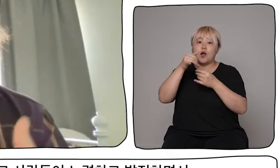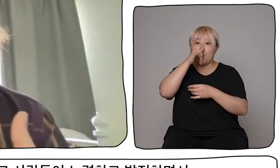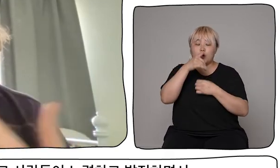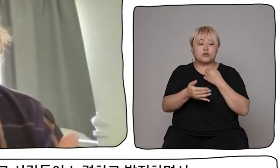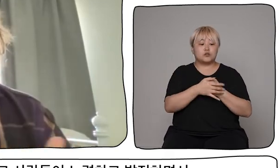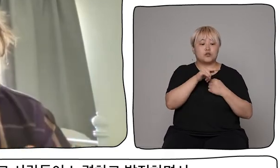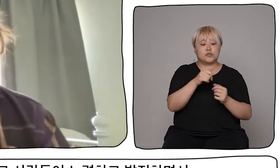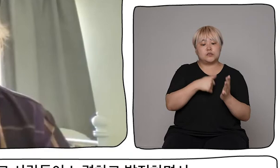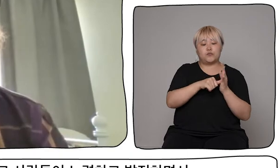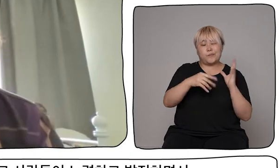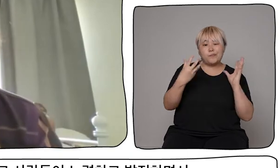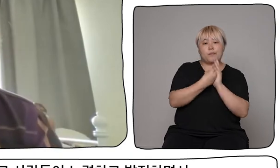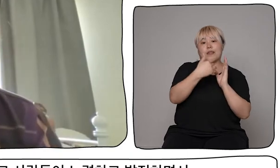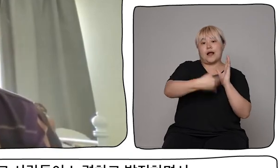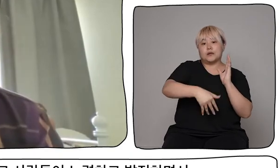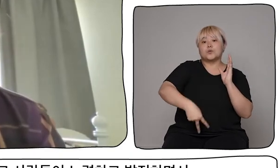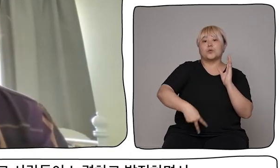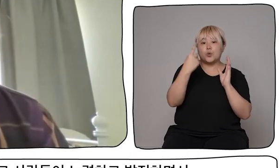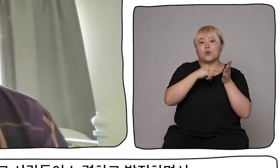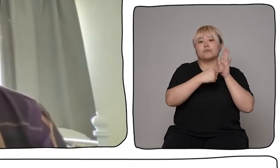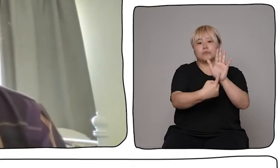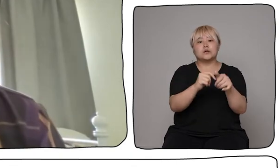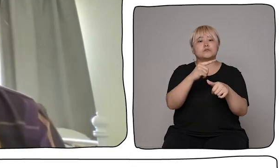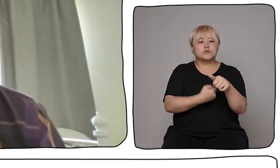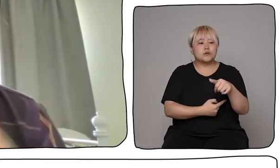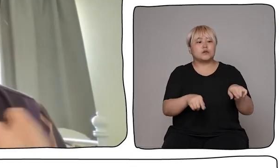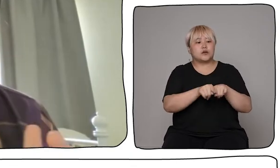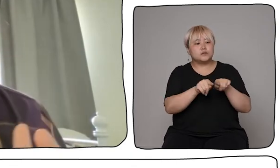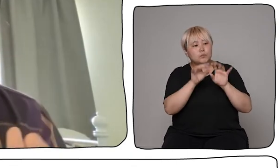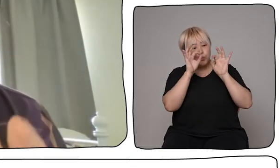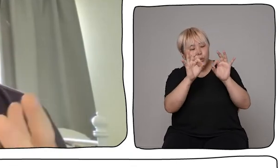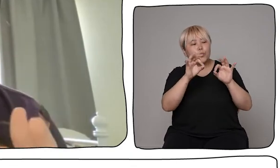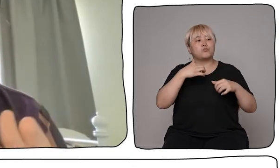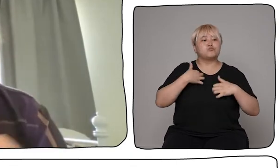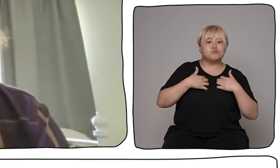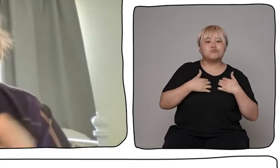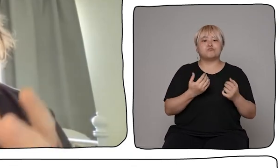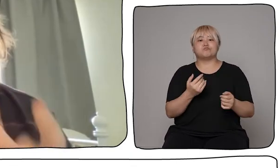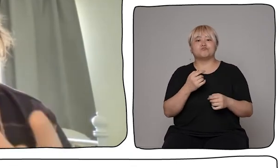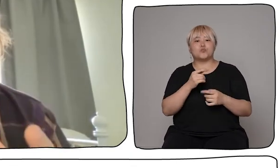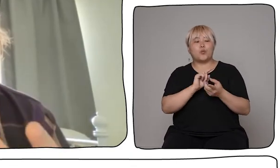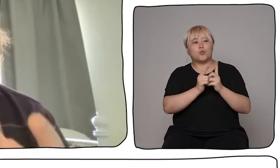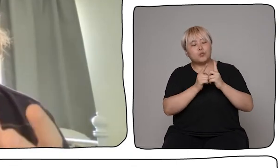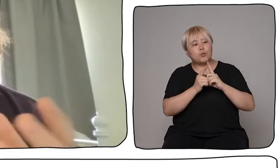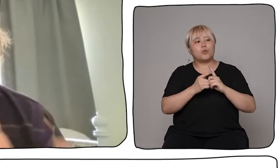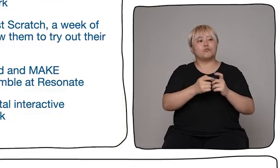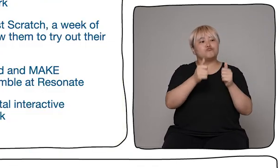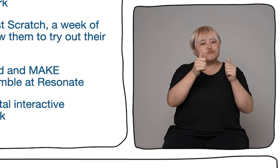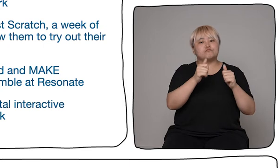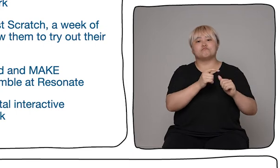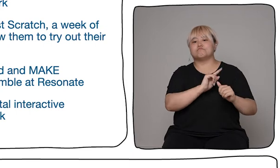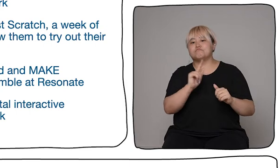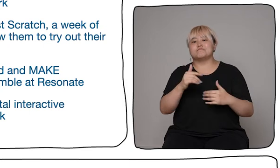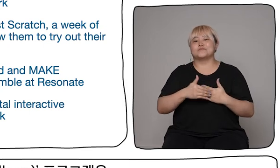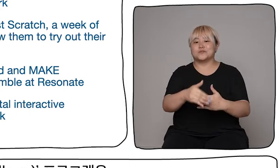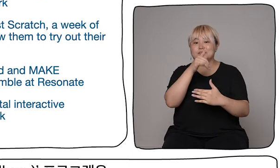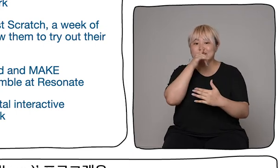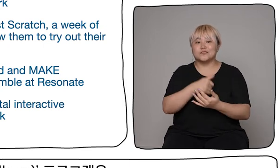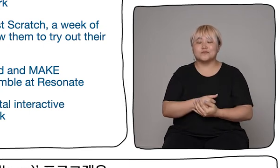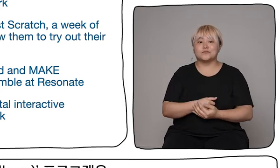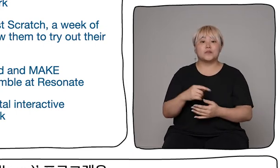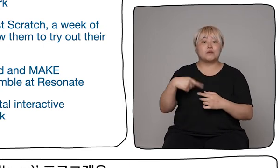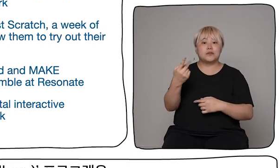developing and becoming an artist eventually. This year in 2021, was a focus for our Fellows Programme.